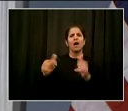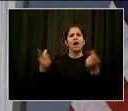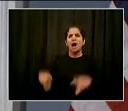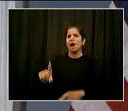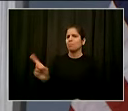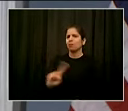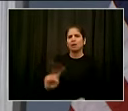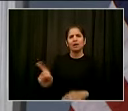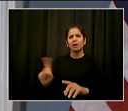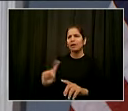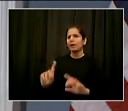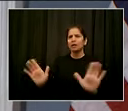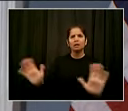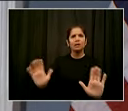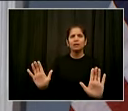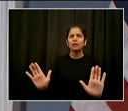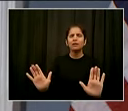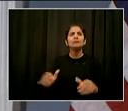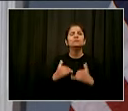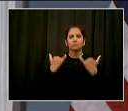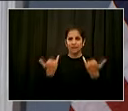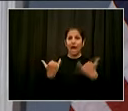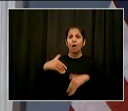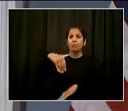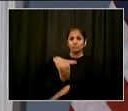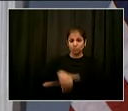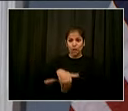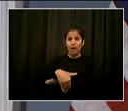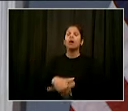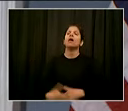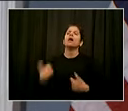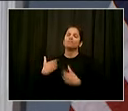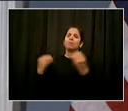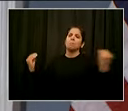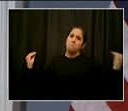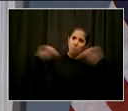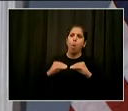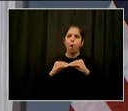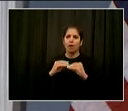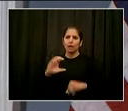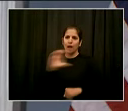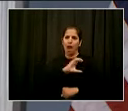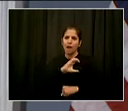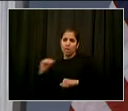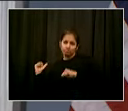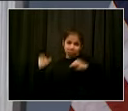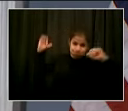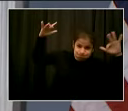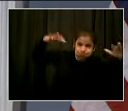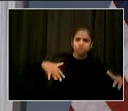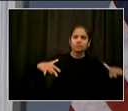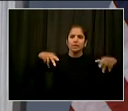to, whether it's one of the outer boroughs or to Manhattan, with the intent to take advantage of people during this very difficult time,